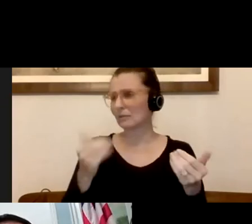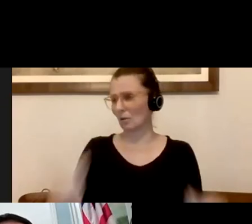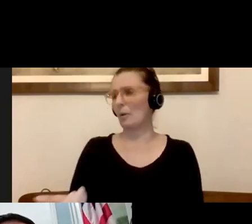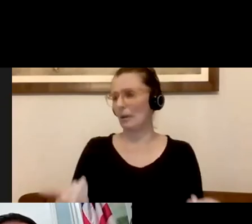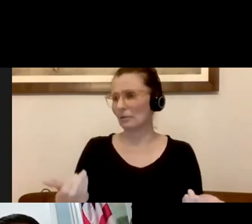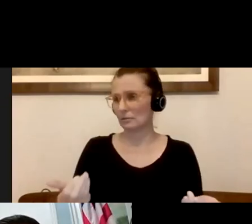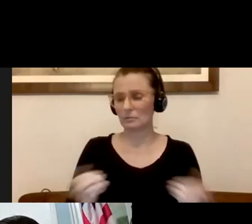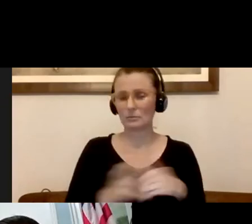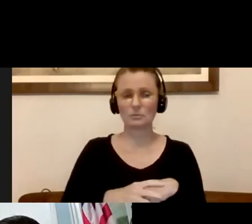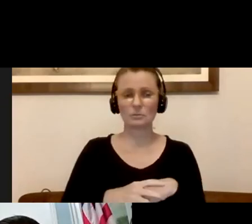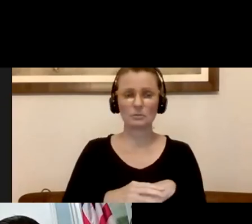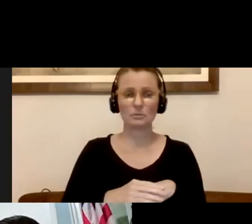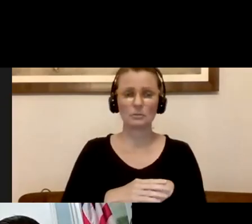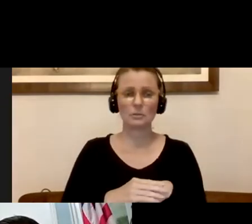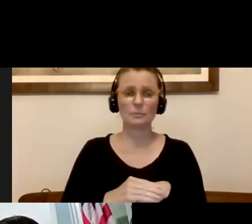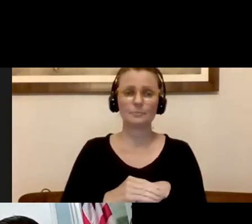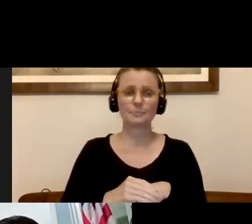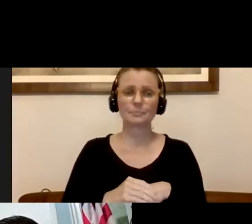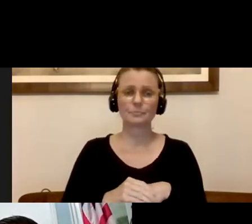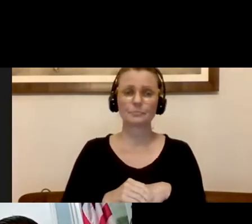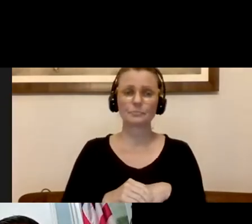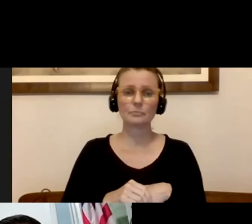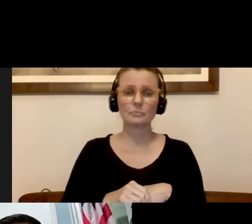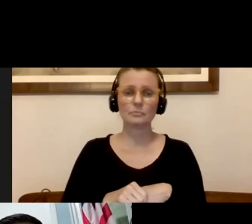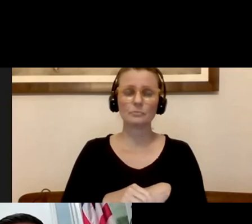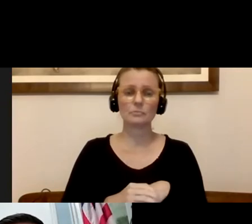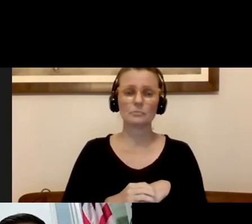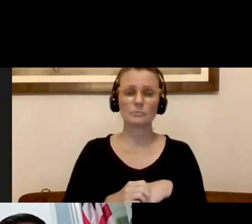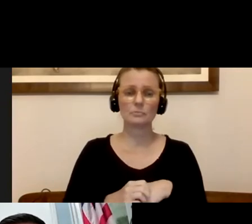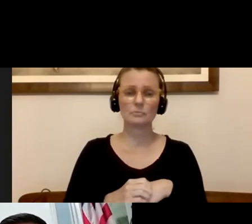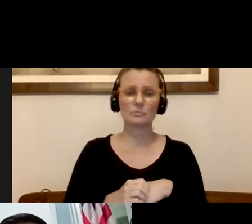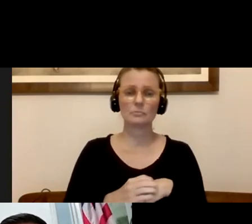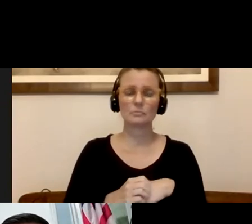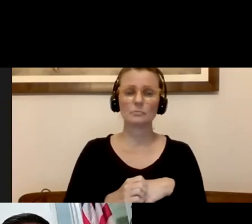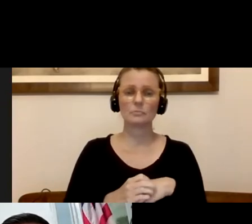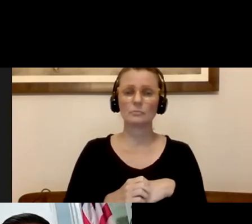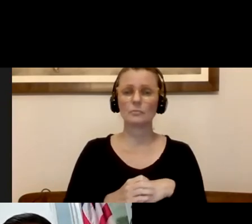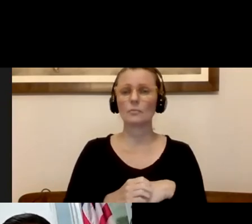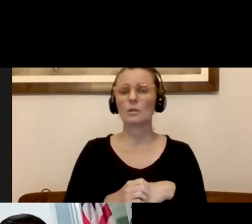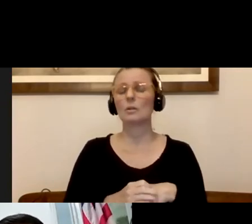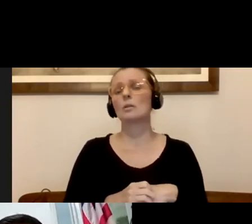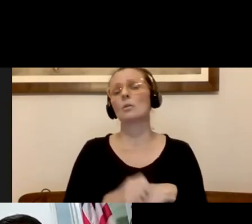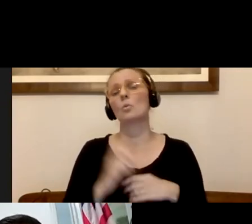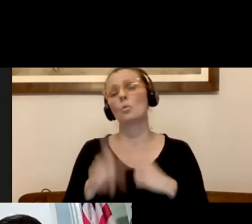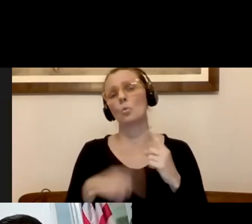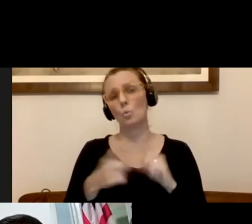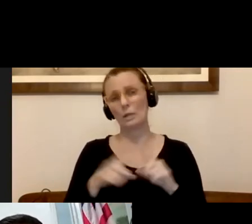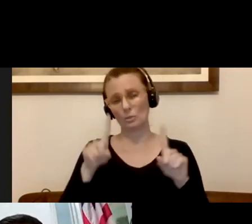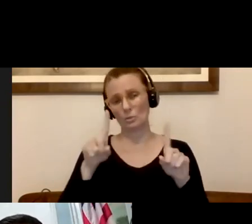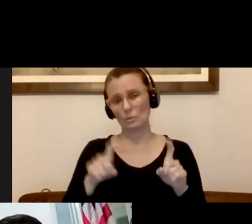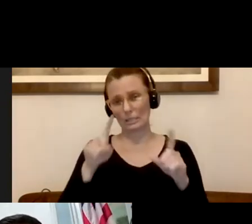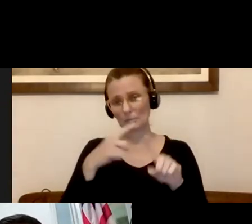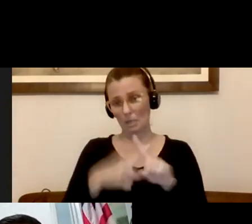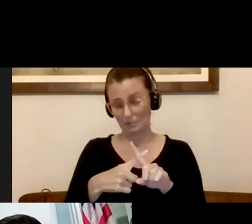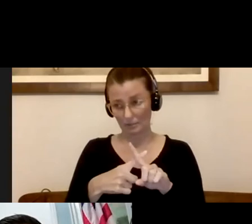that. I think the second question is, what happens if I test positive? When somebody does test positive, we will do the follow-up with you. We'll be